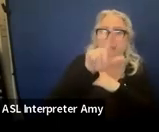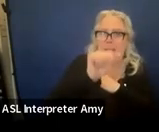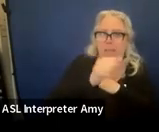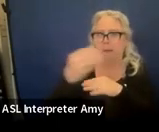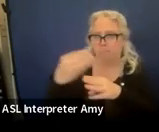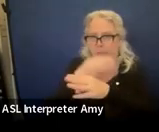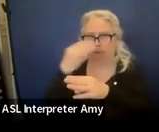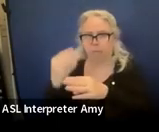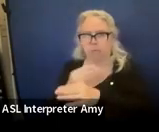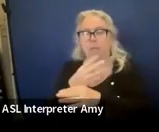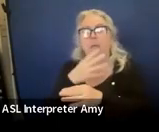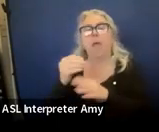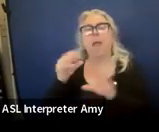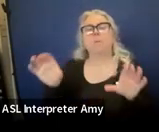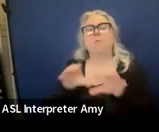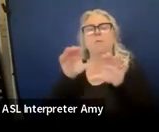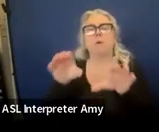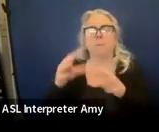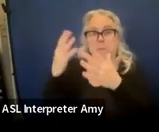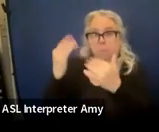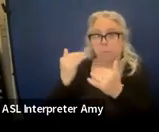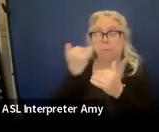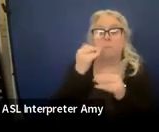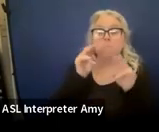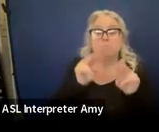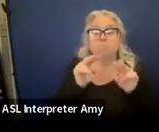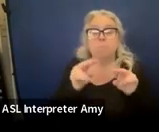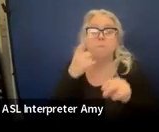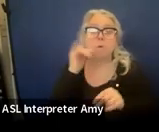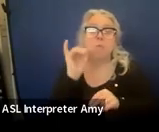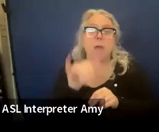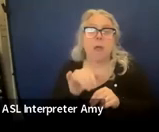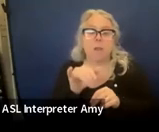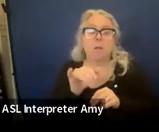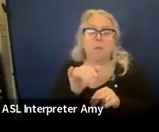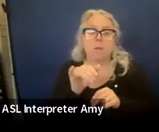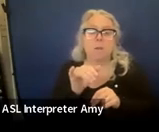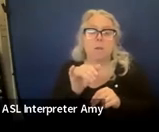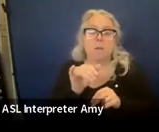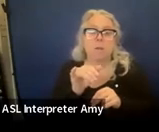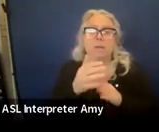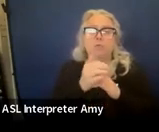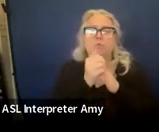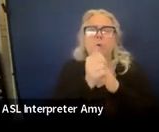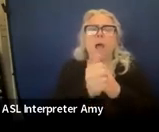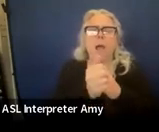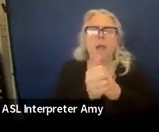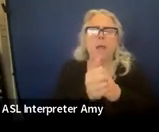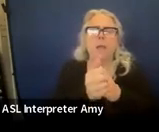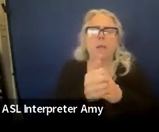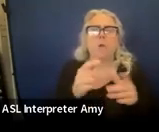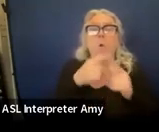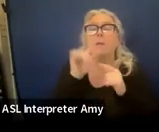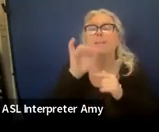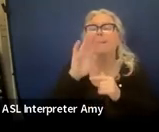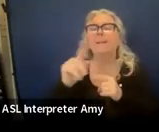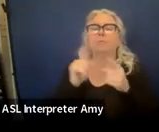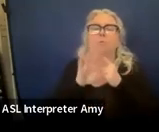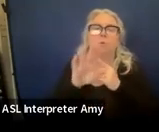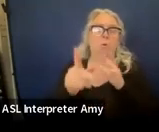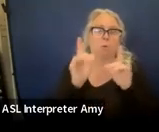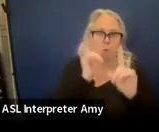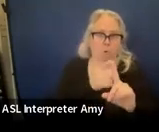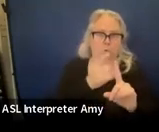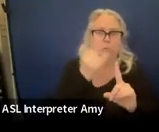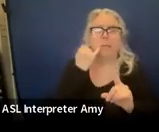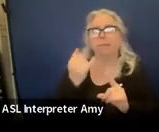expectations. So if you are looking for those to guide or to link to your goals, if a student is